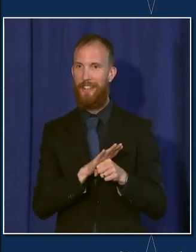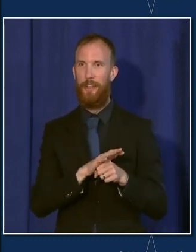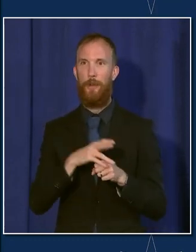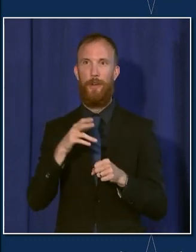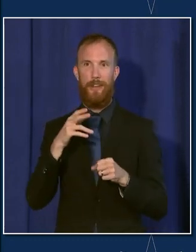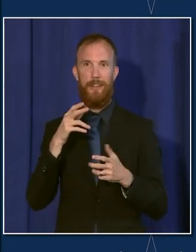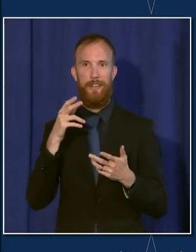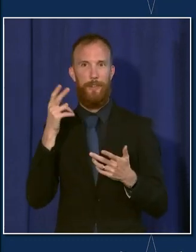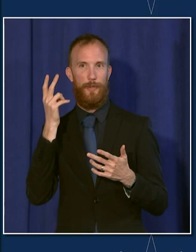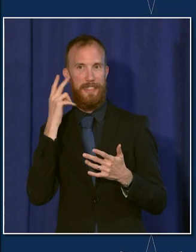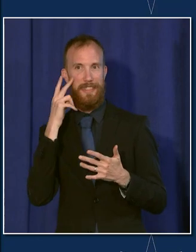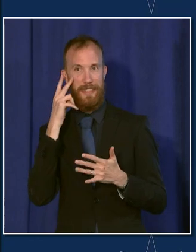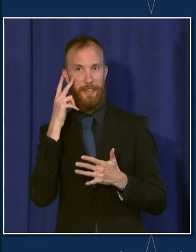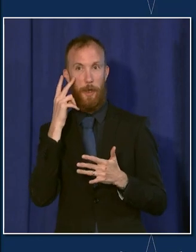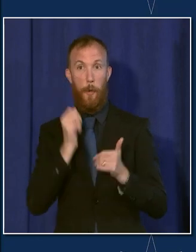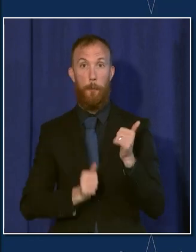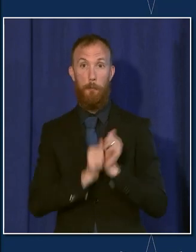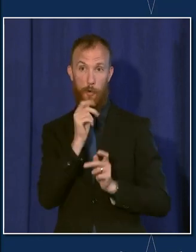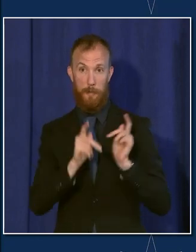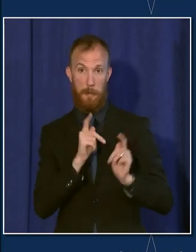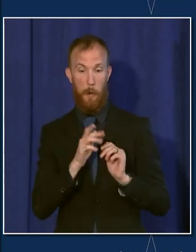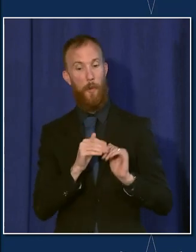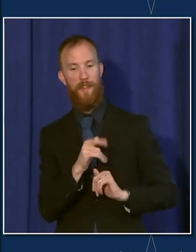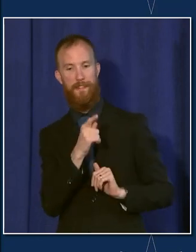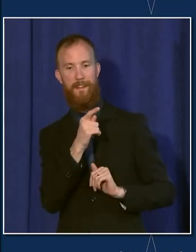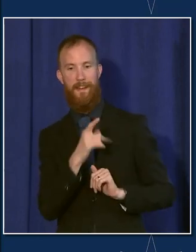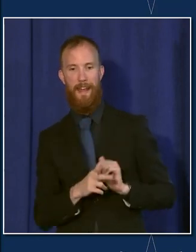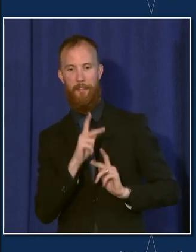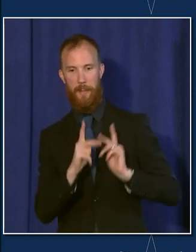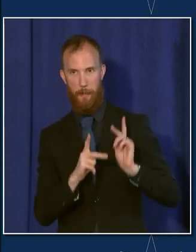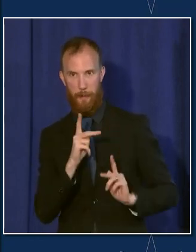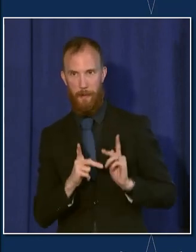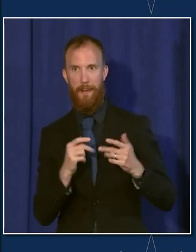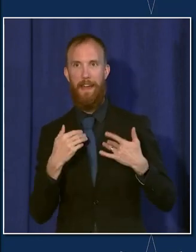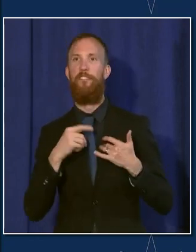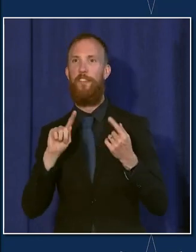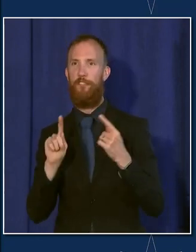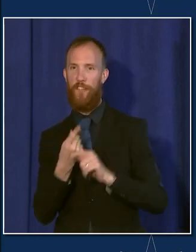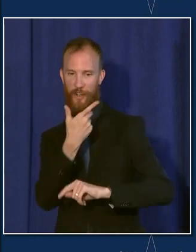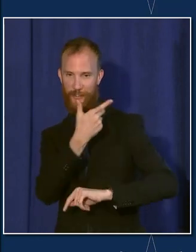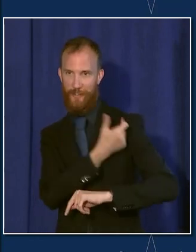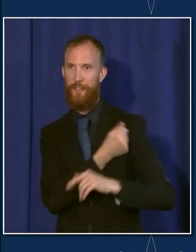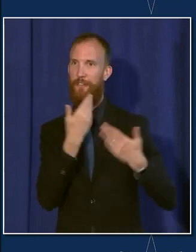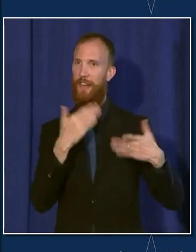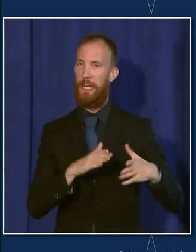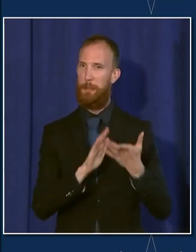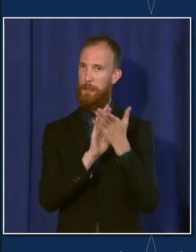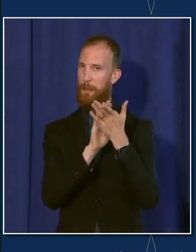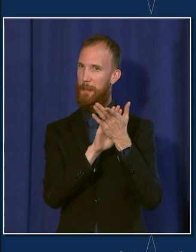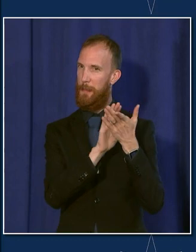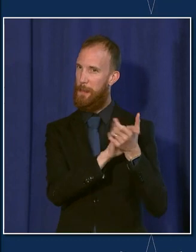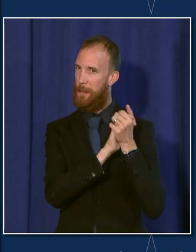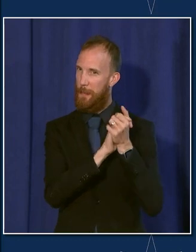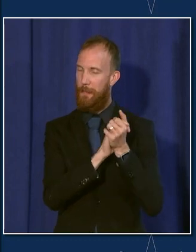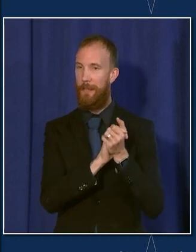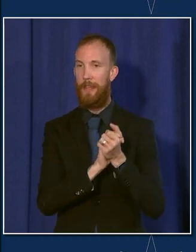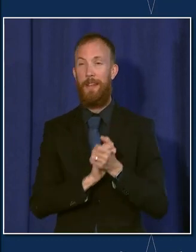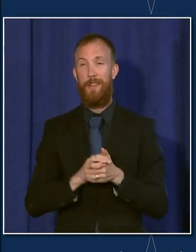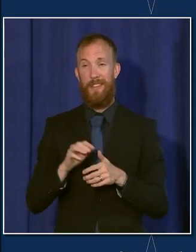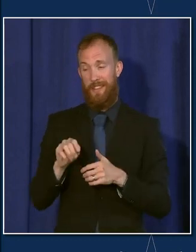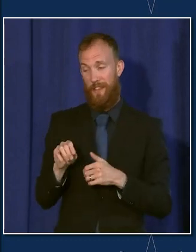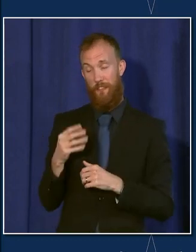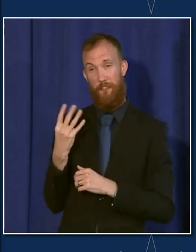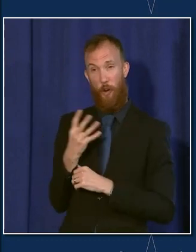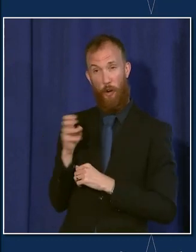at least half of people age 12 plus in that zip code have gotten at least a first dose. We only have four more zip codes to go and every